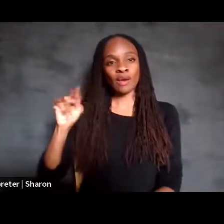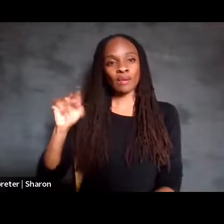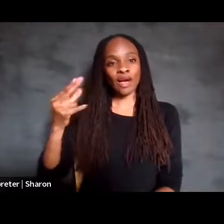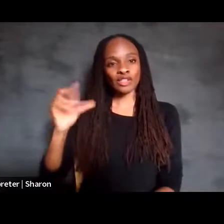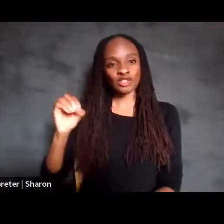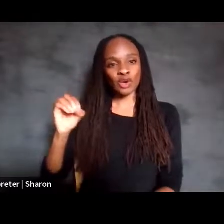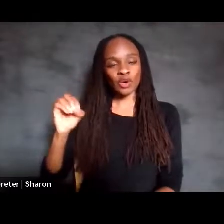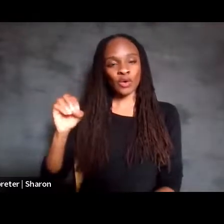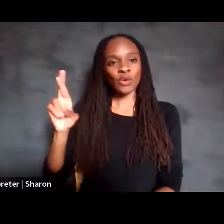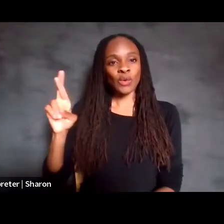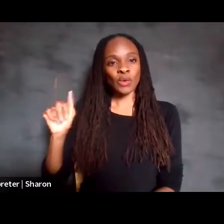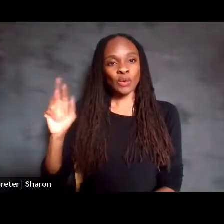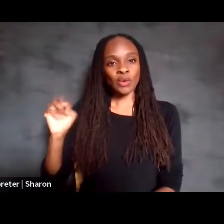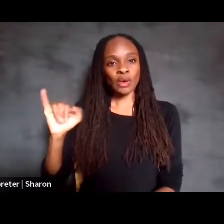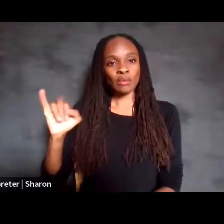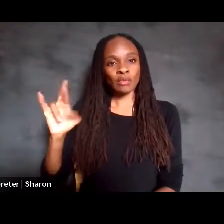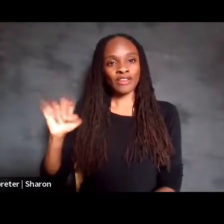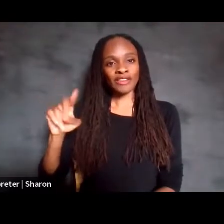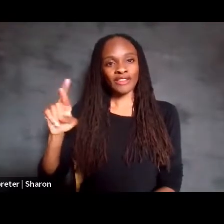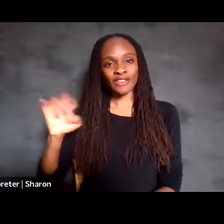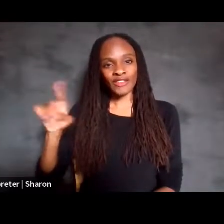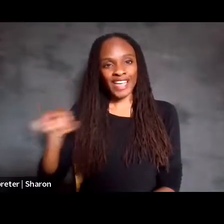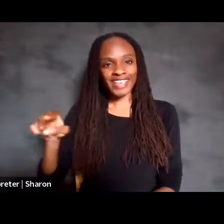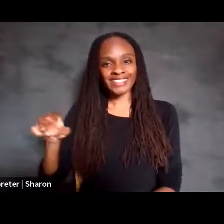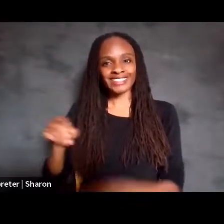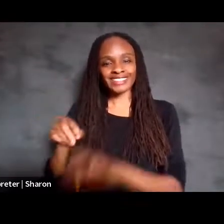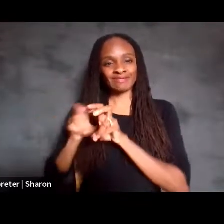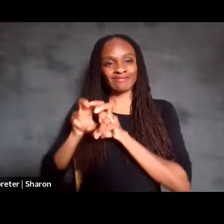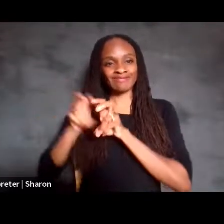who's sitting here, to my left.